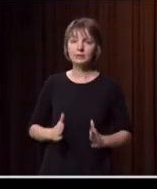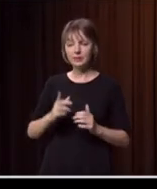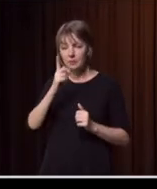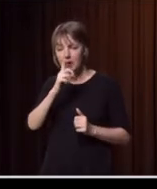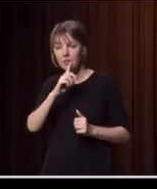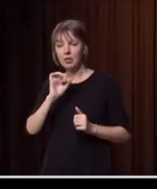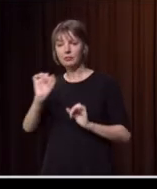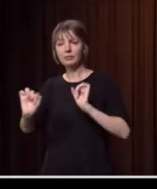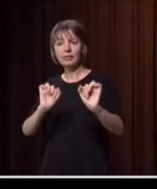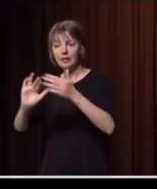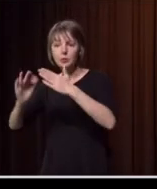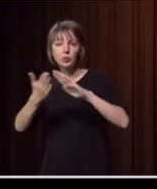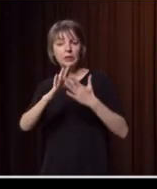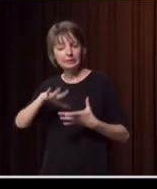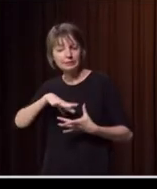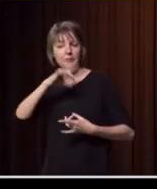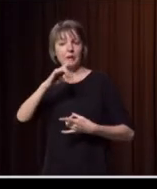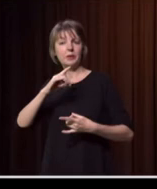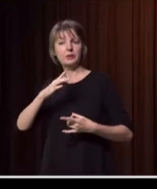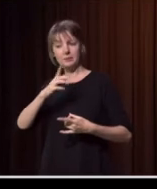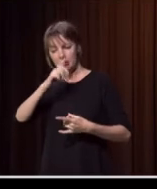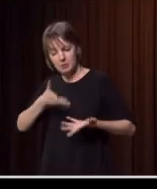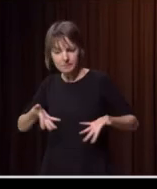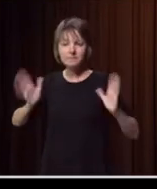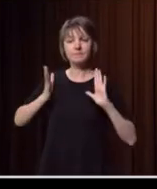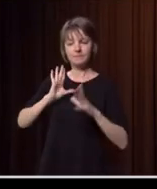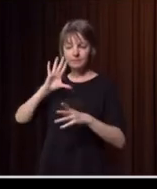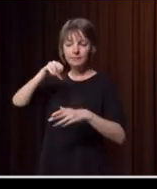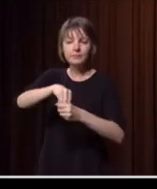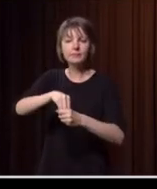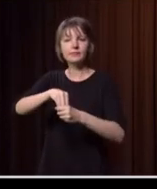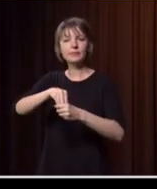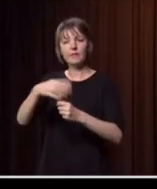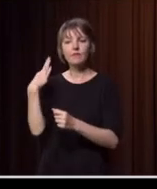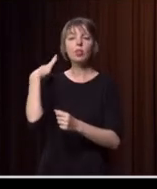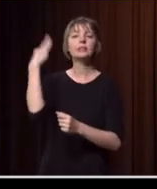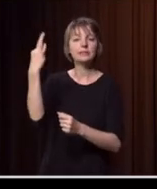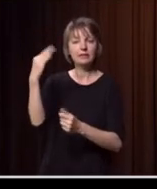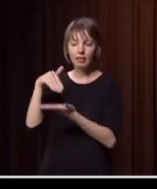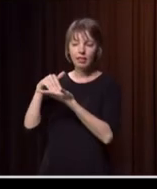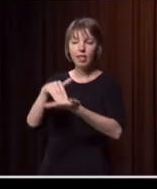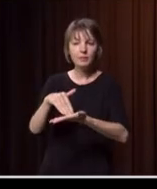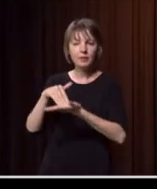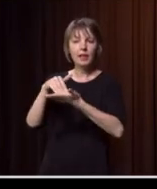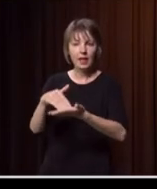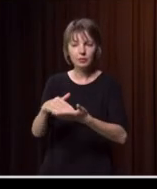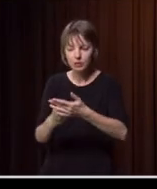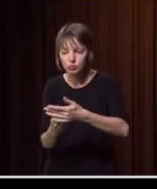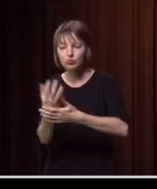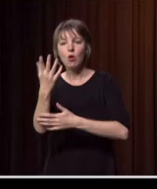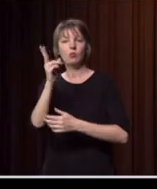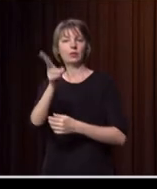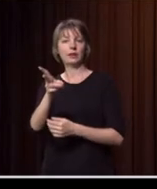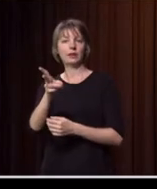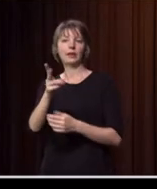spirit, of volunteerism at the community level, helping with that recovery and that rebuilding and that regeneration, and indeed